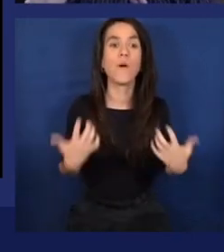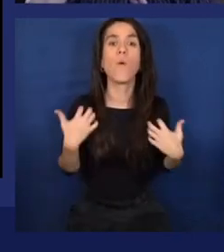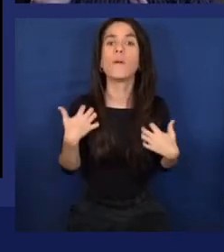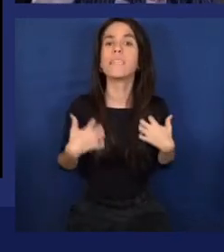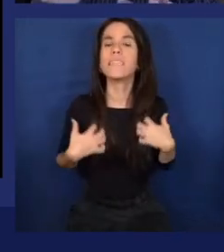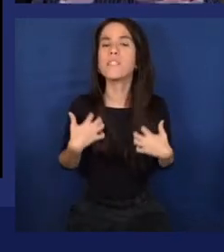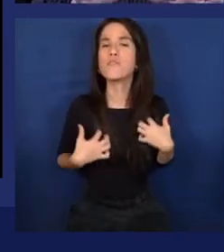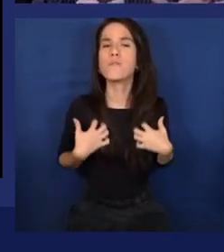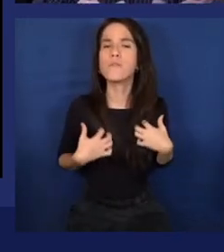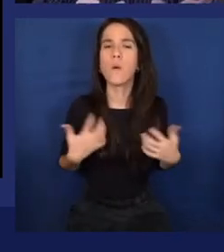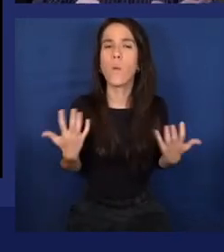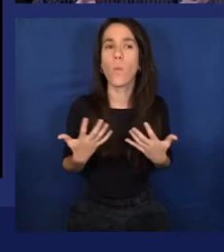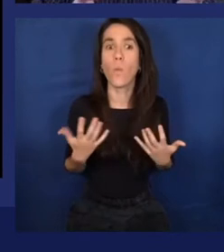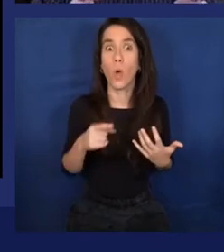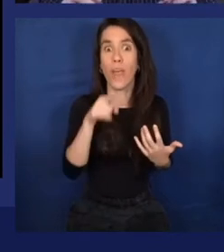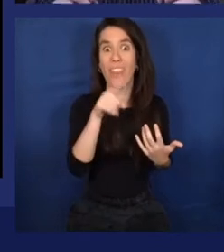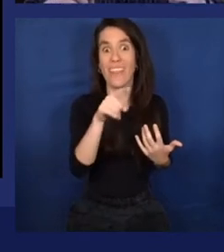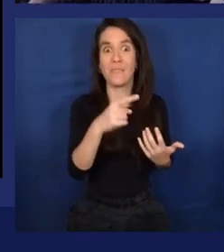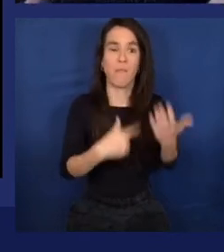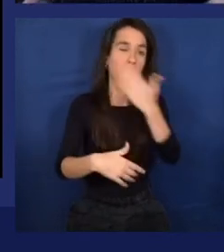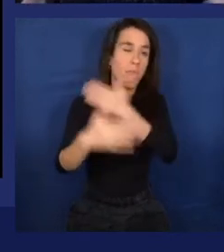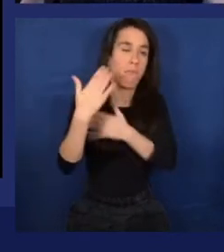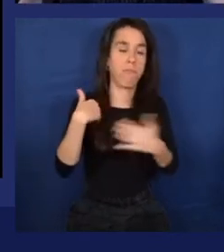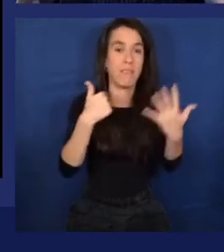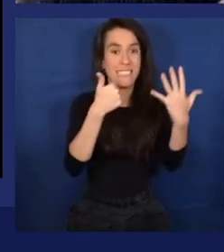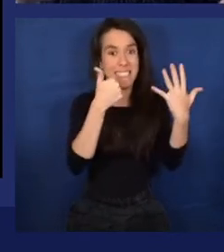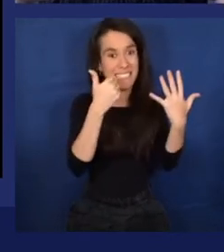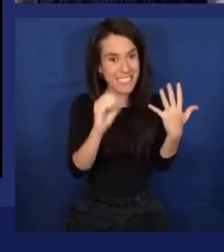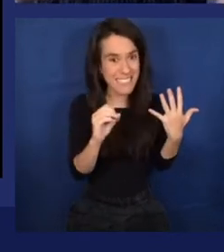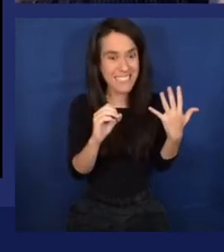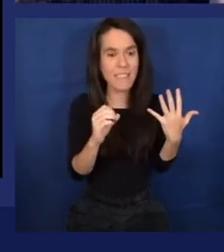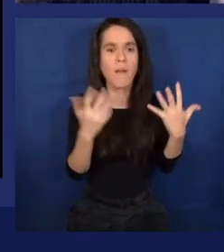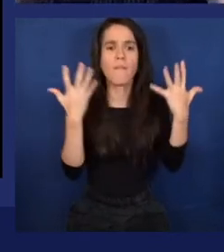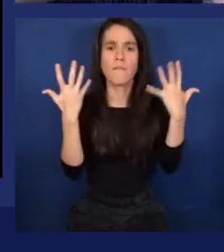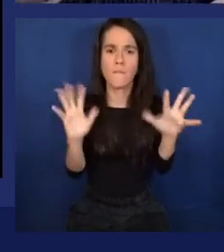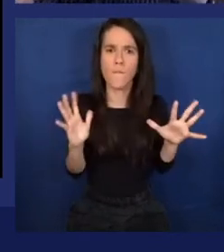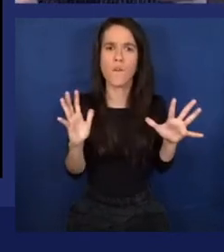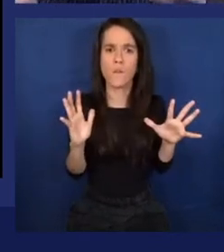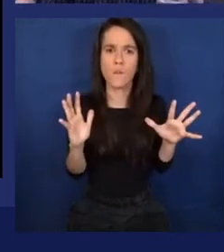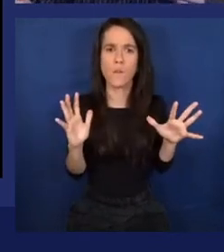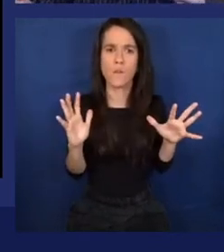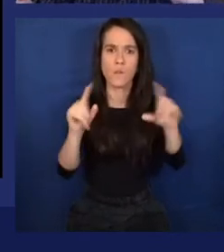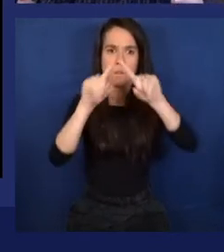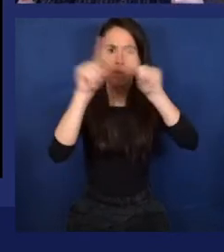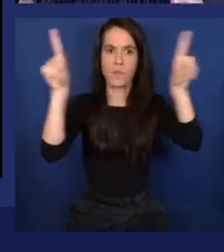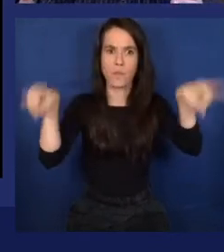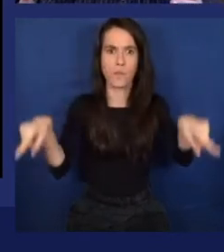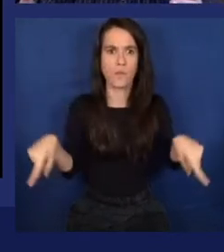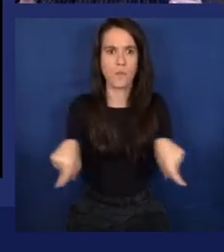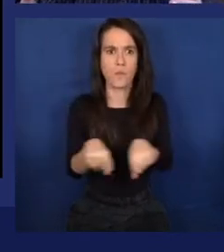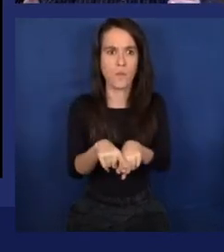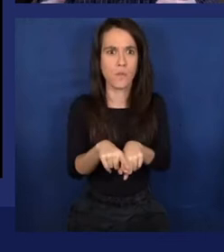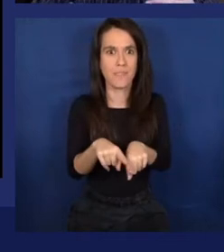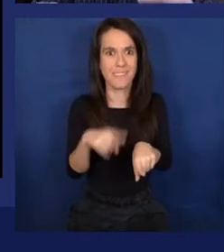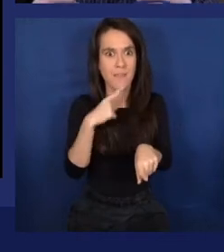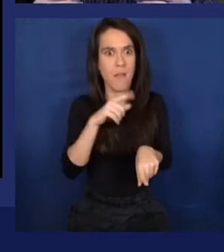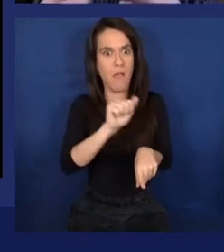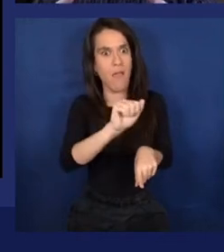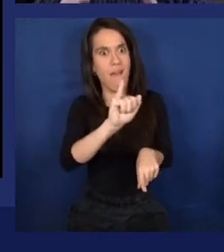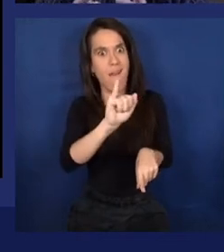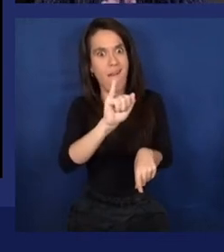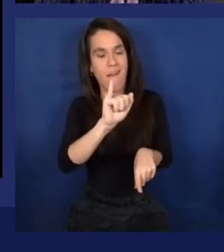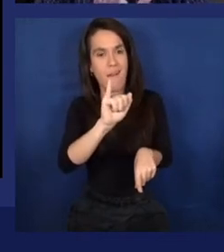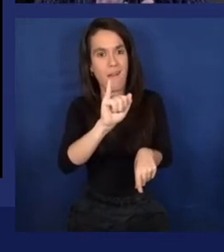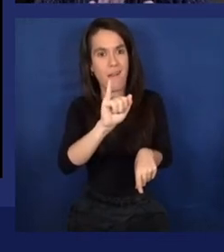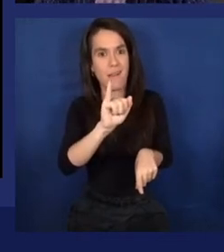these early days is already we had these pictures of entities in artificial intelligence. And it